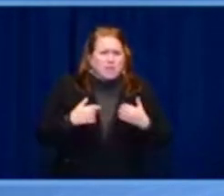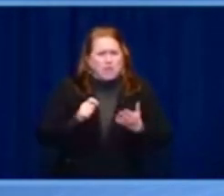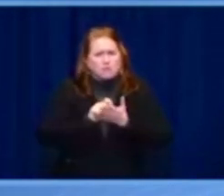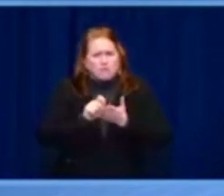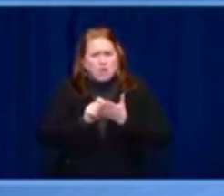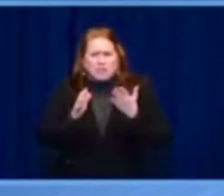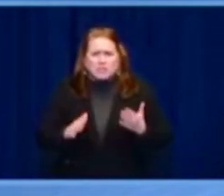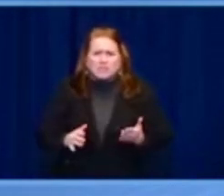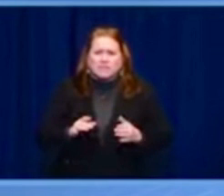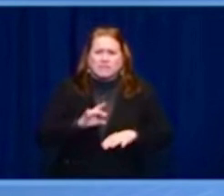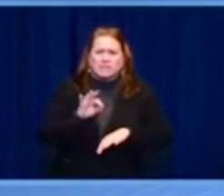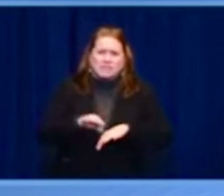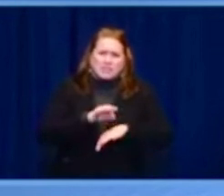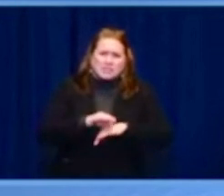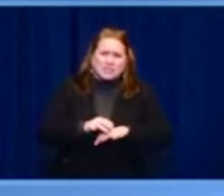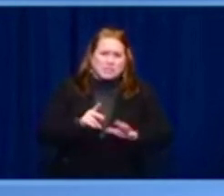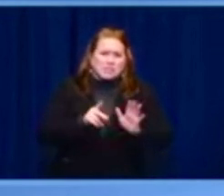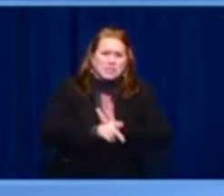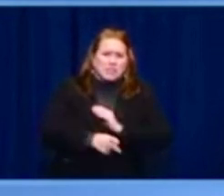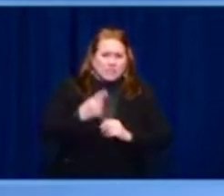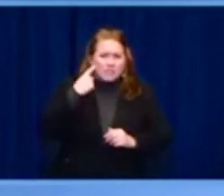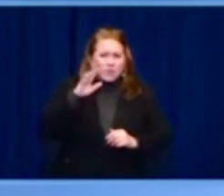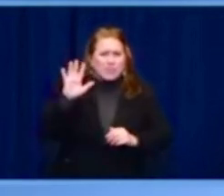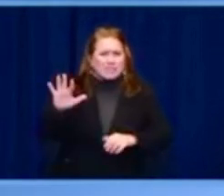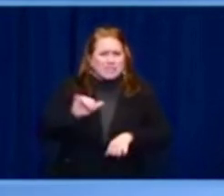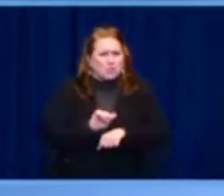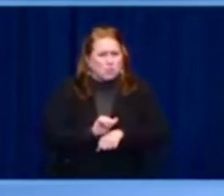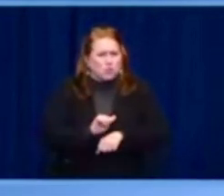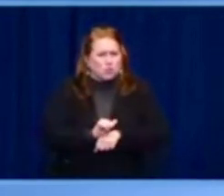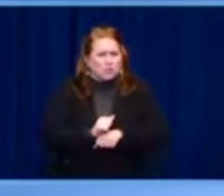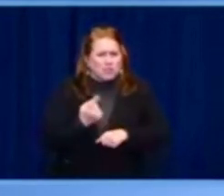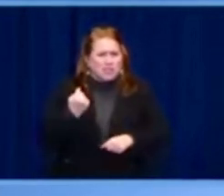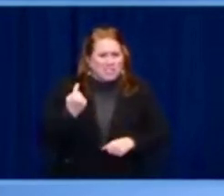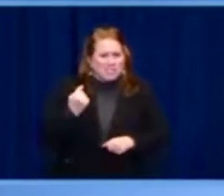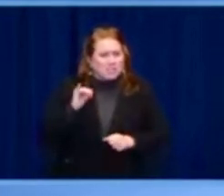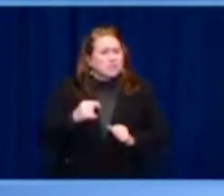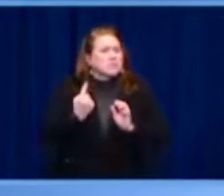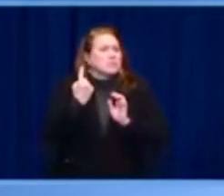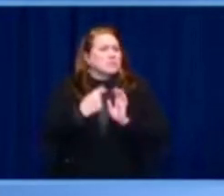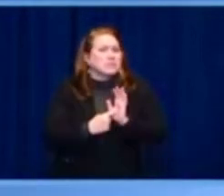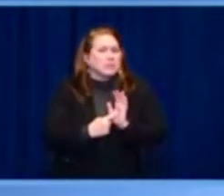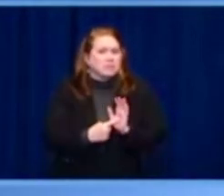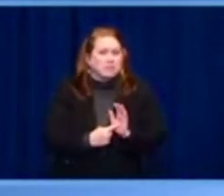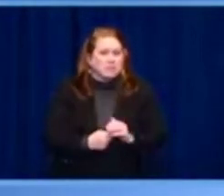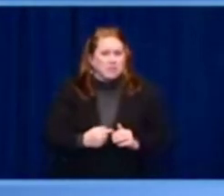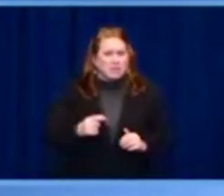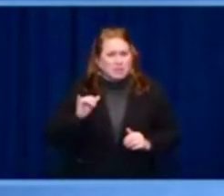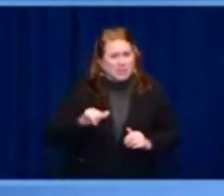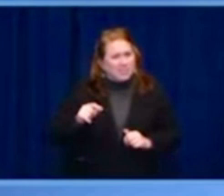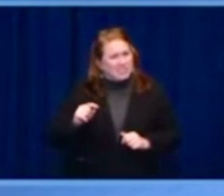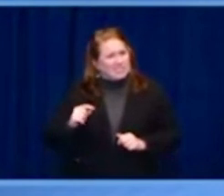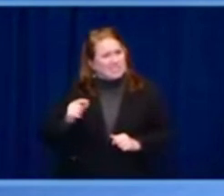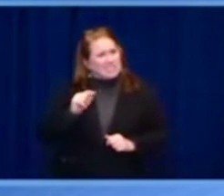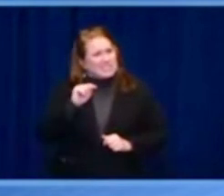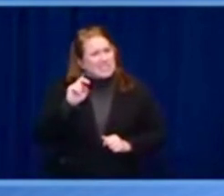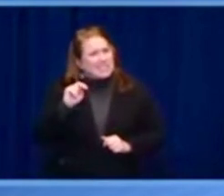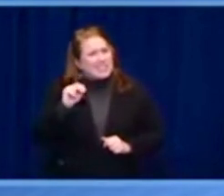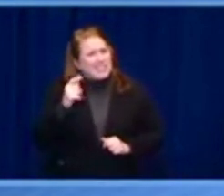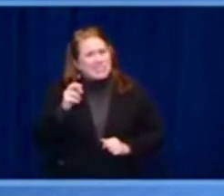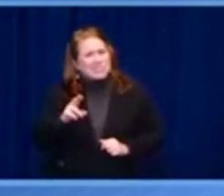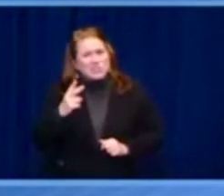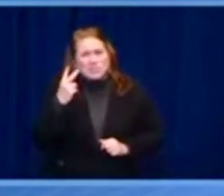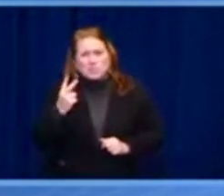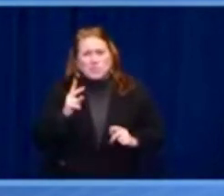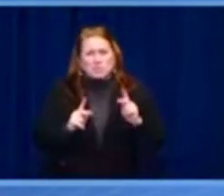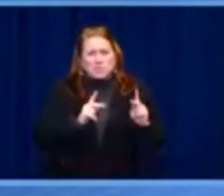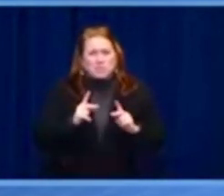model is based on encouraging the lowest of emotions, polarization and fragmentation. We